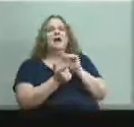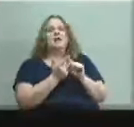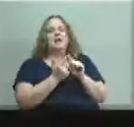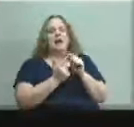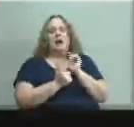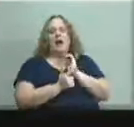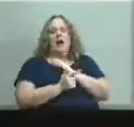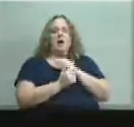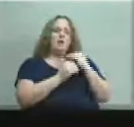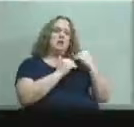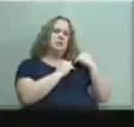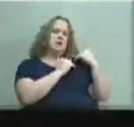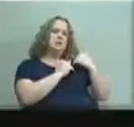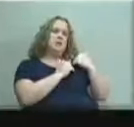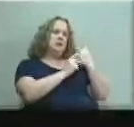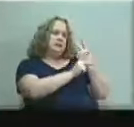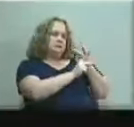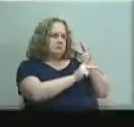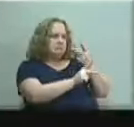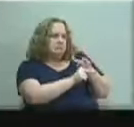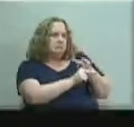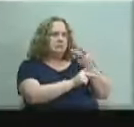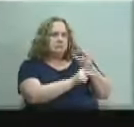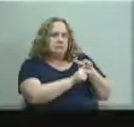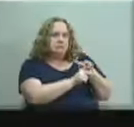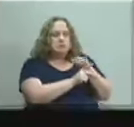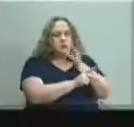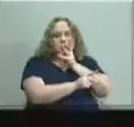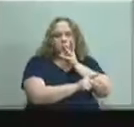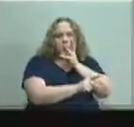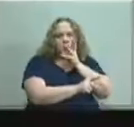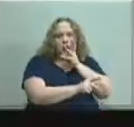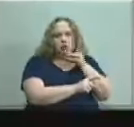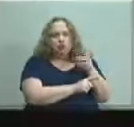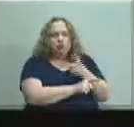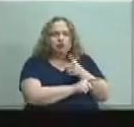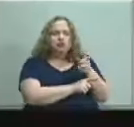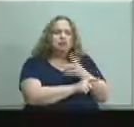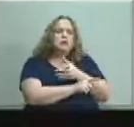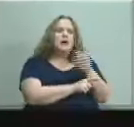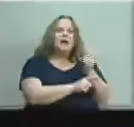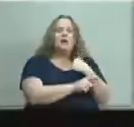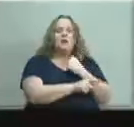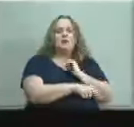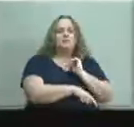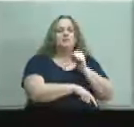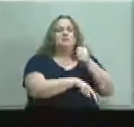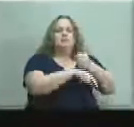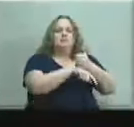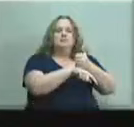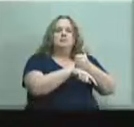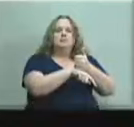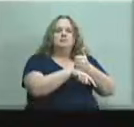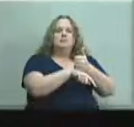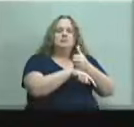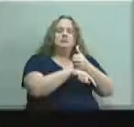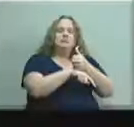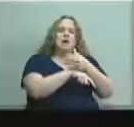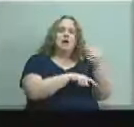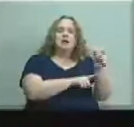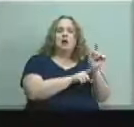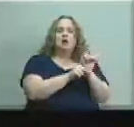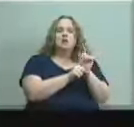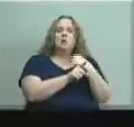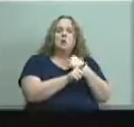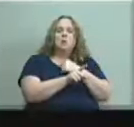trees which they will help us with in the beginning and we've put the infrastructure in place as we get the donations the other things that we